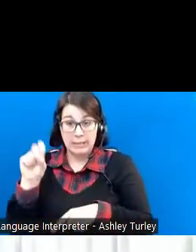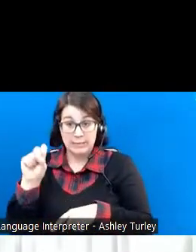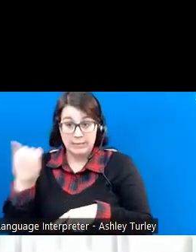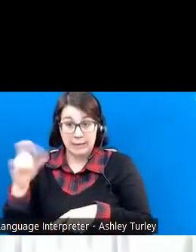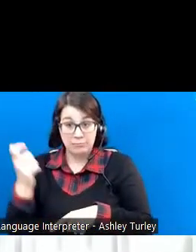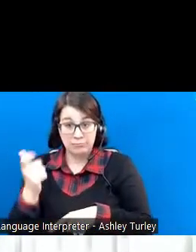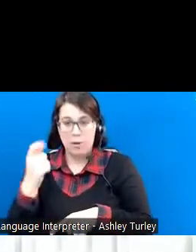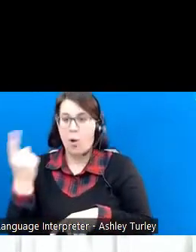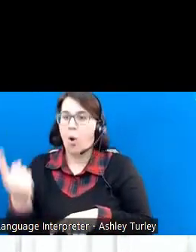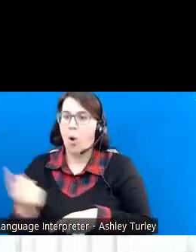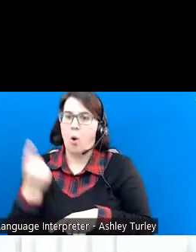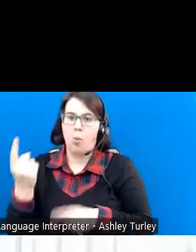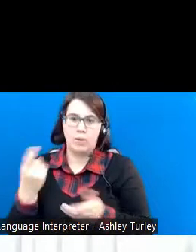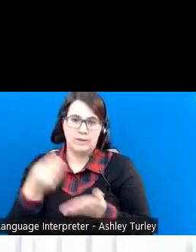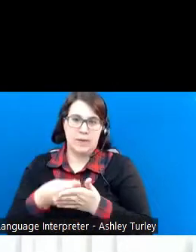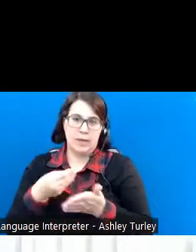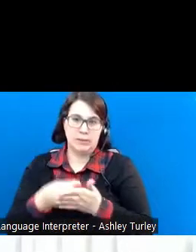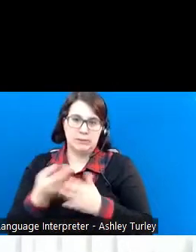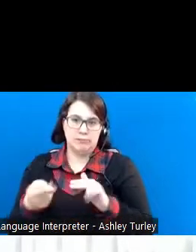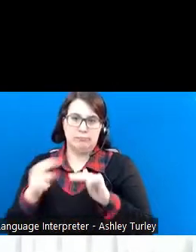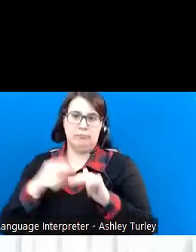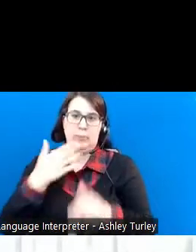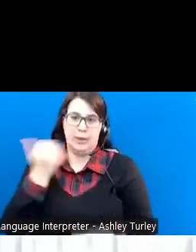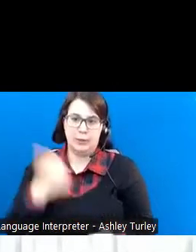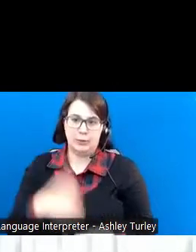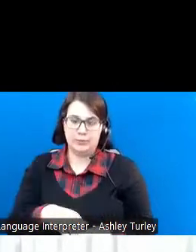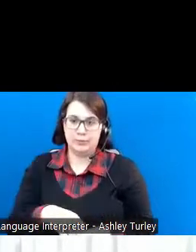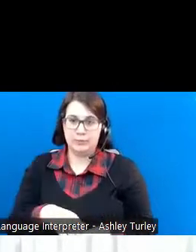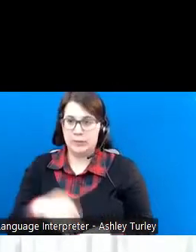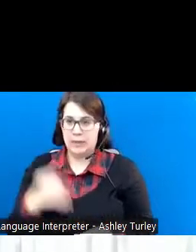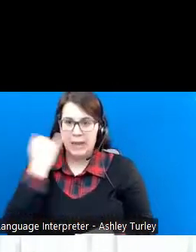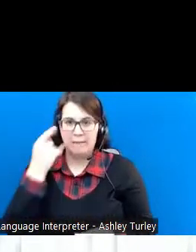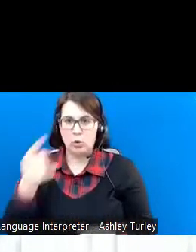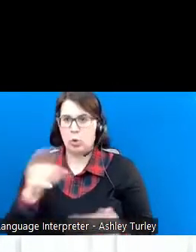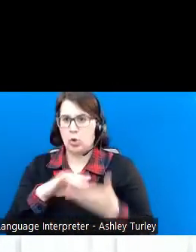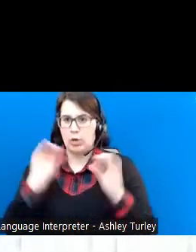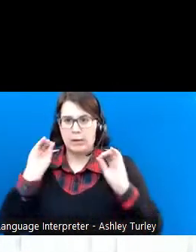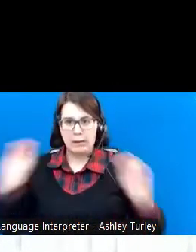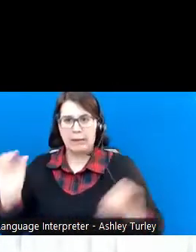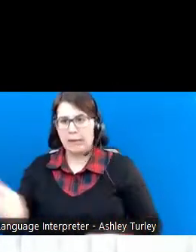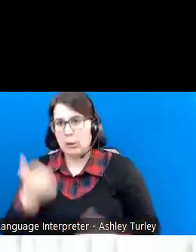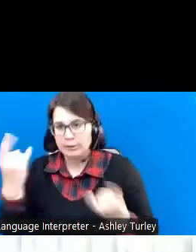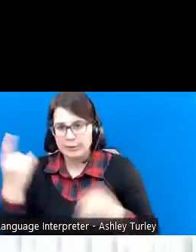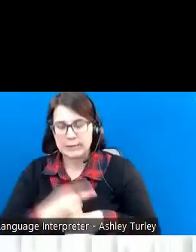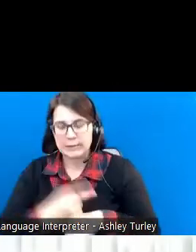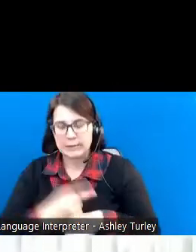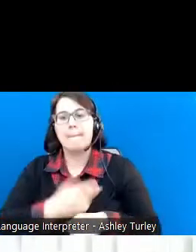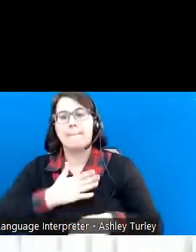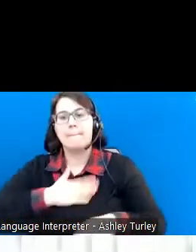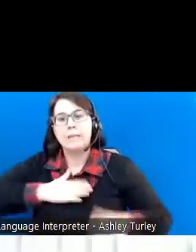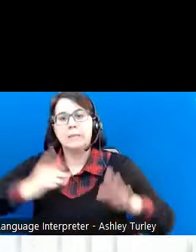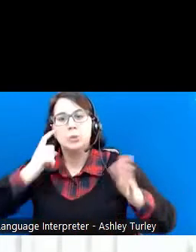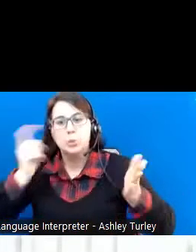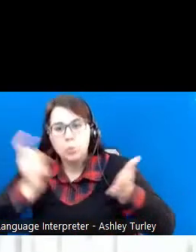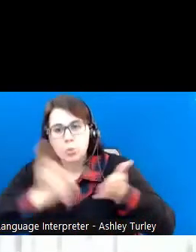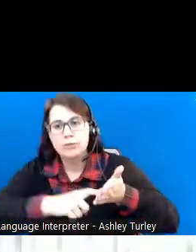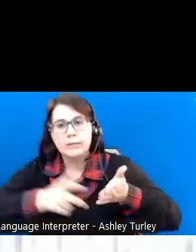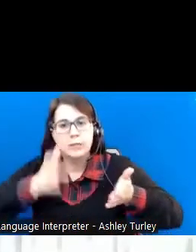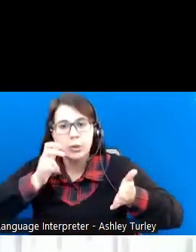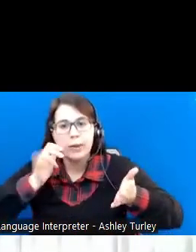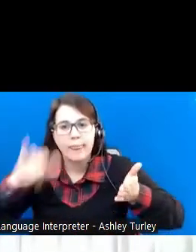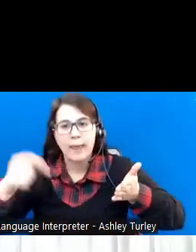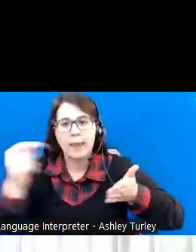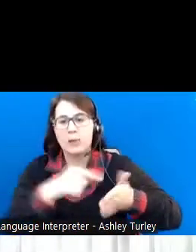financially better. And if there's nothing else that you take away from today's conversation, please hear that. Working